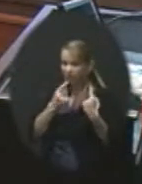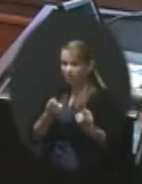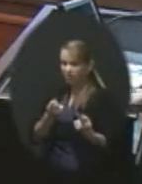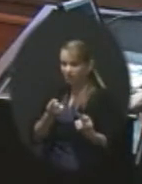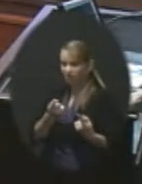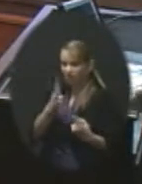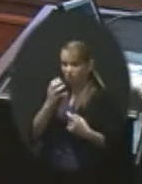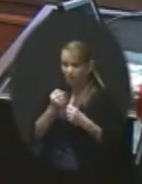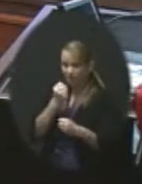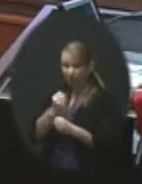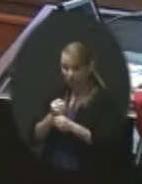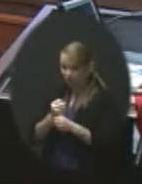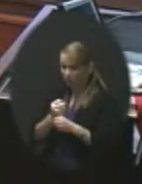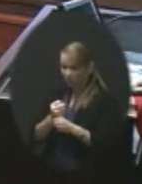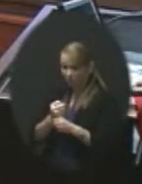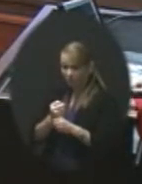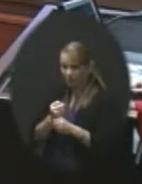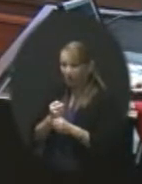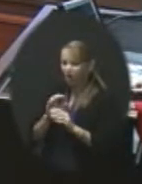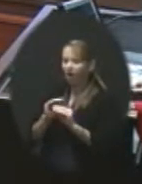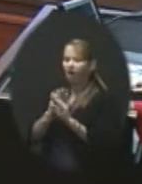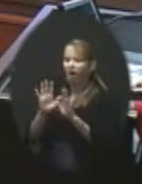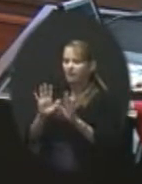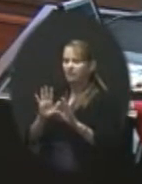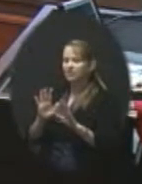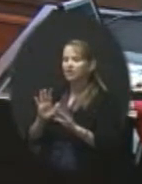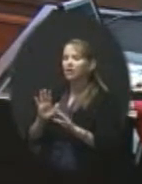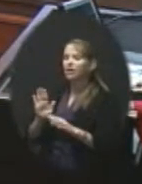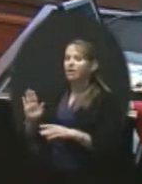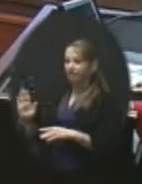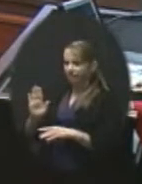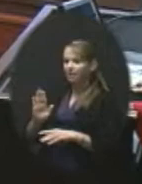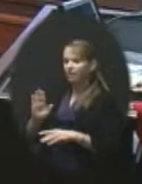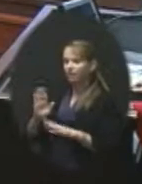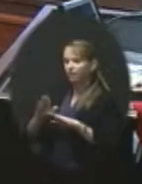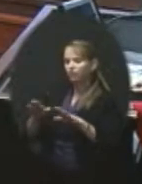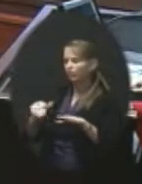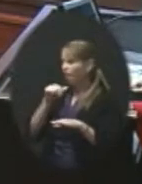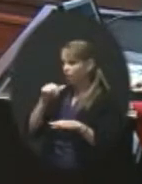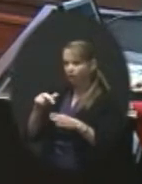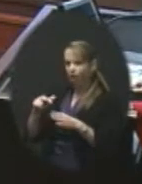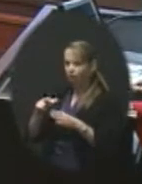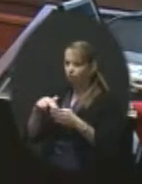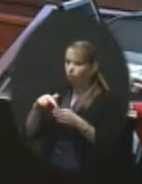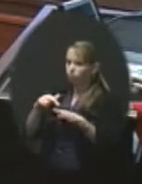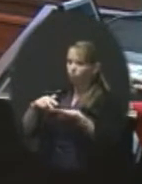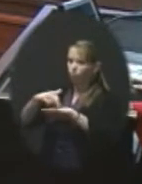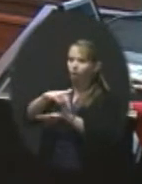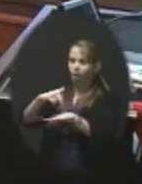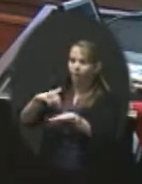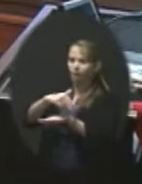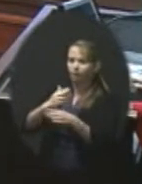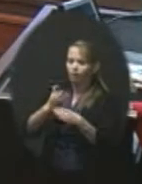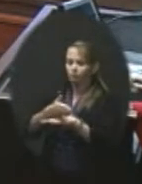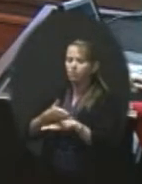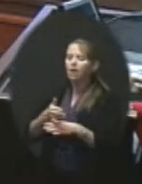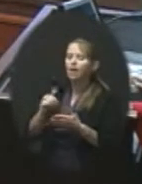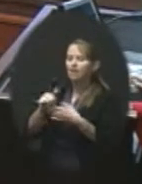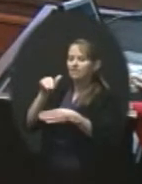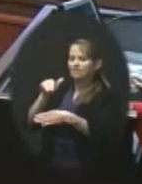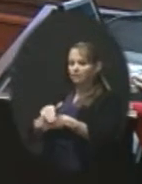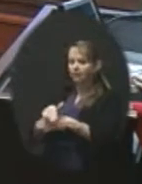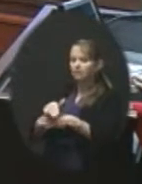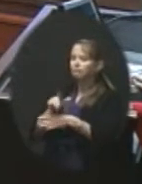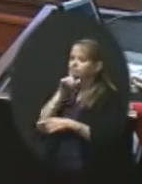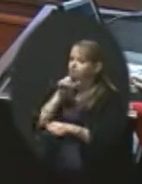four years. And obviously their children are not walking. So, and that night we made a commitment that we would build a school over there. And so